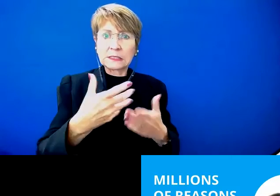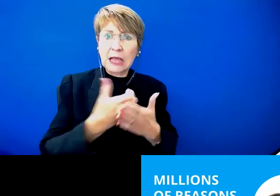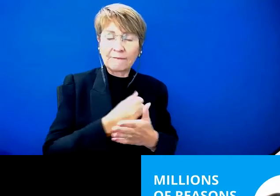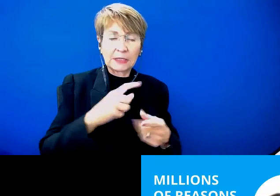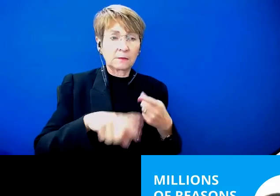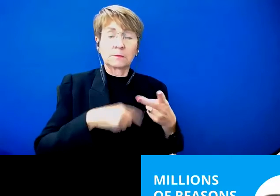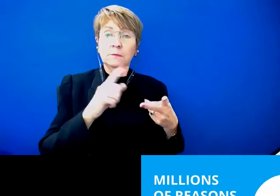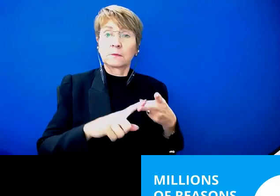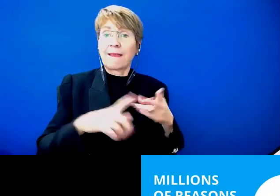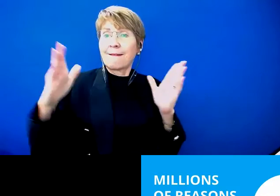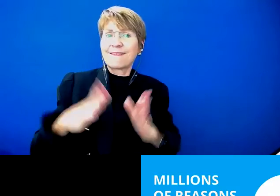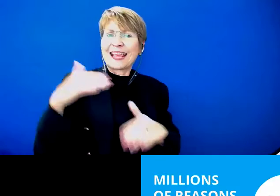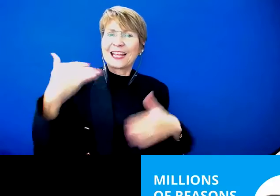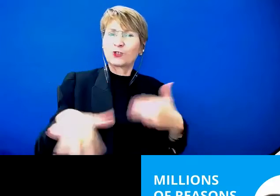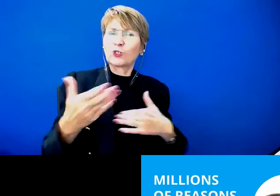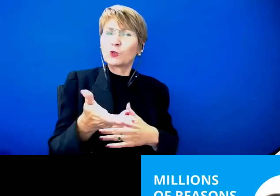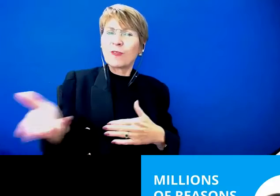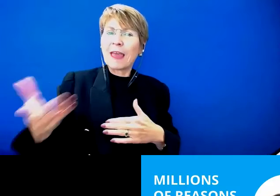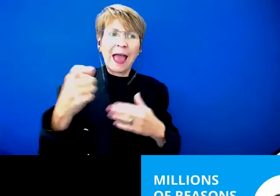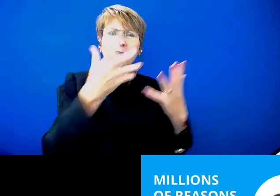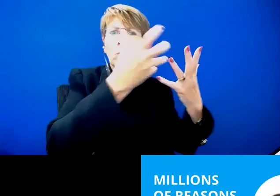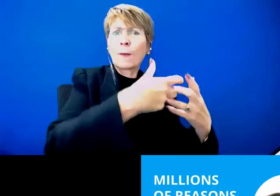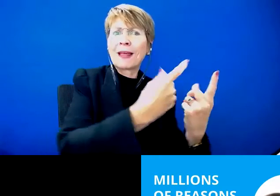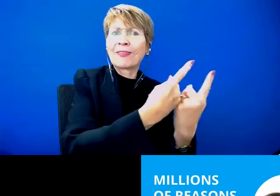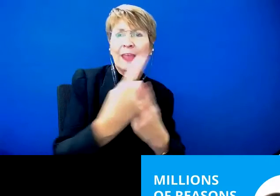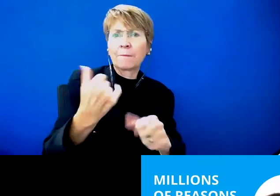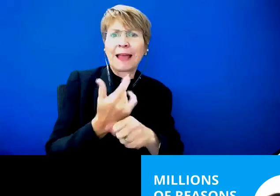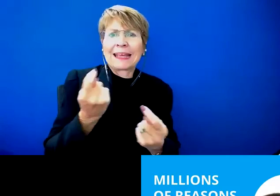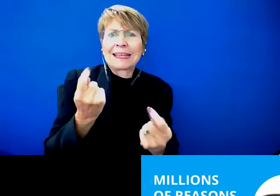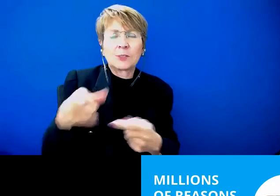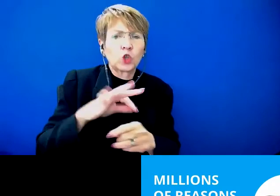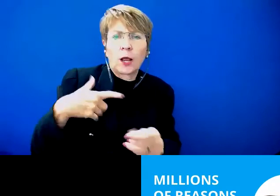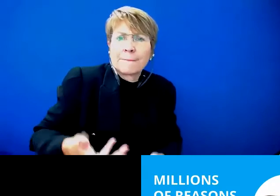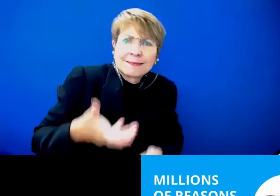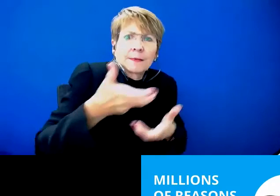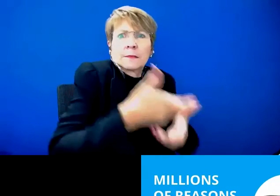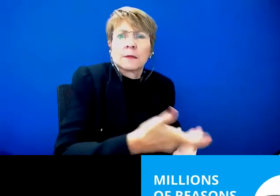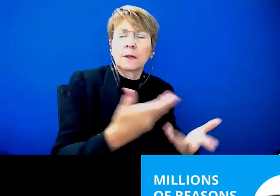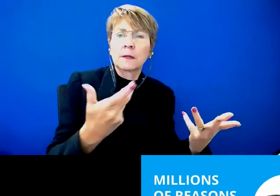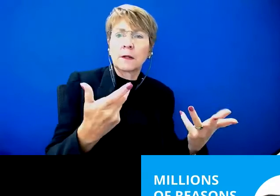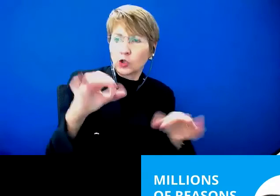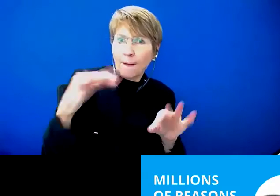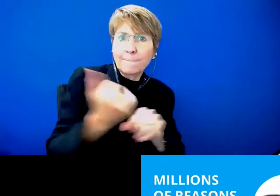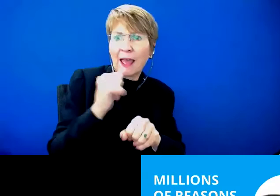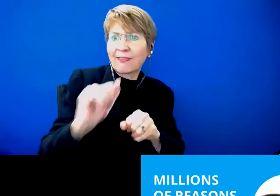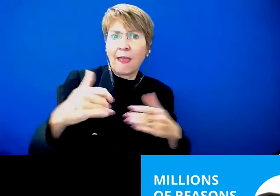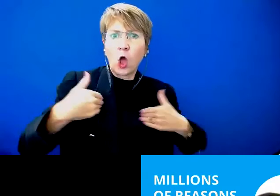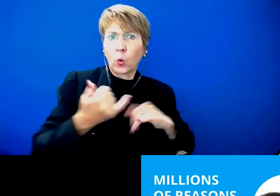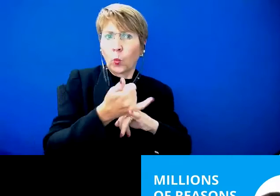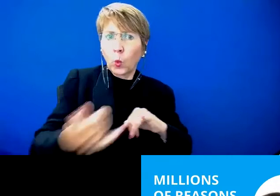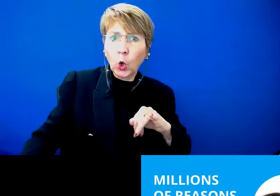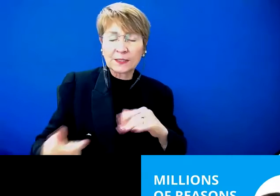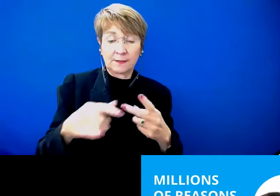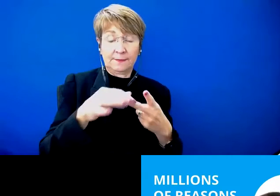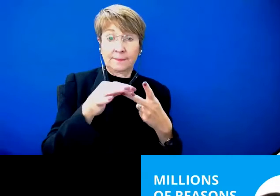reduce injury risk or exacerbation of the carers own chronic health conditions. And possibly